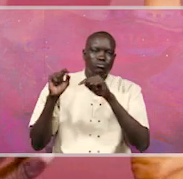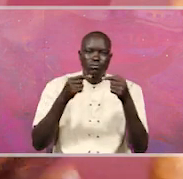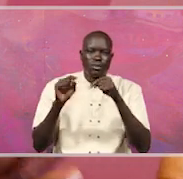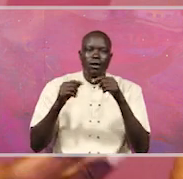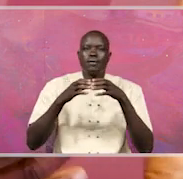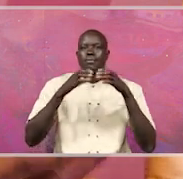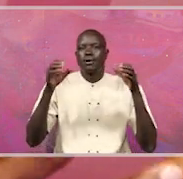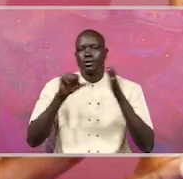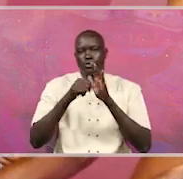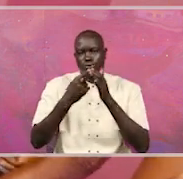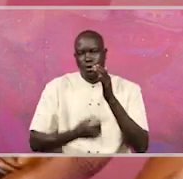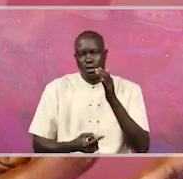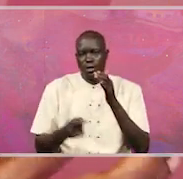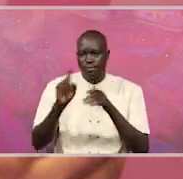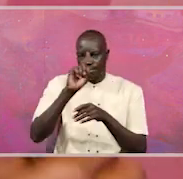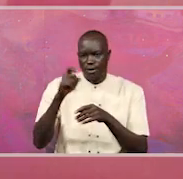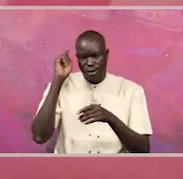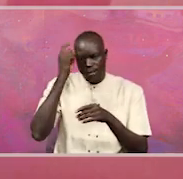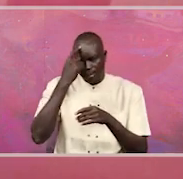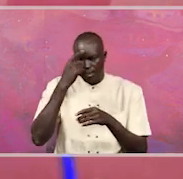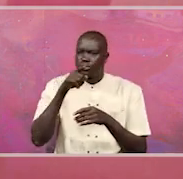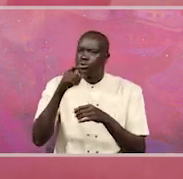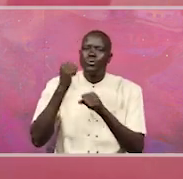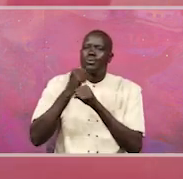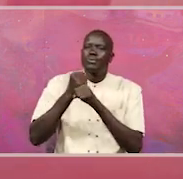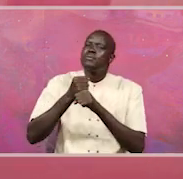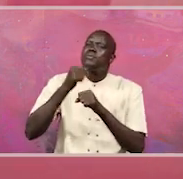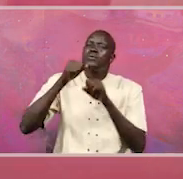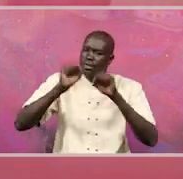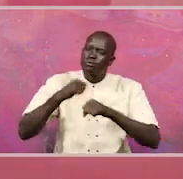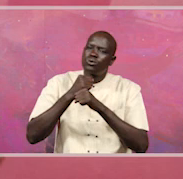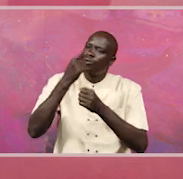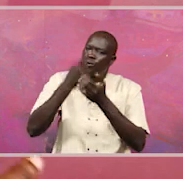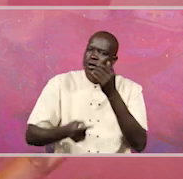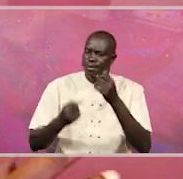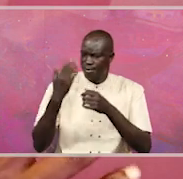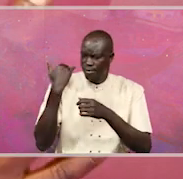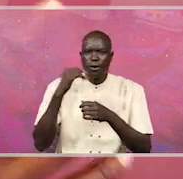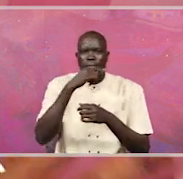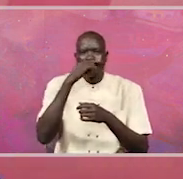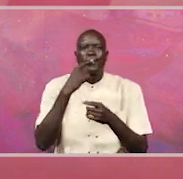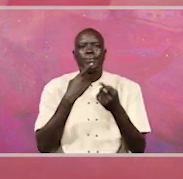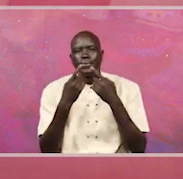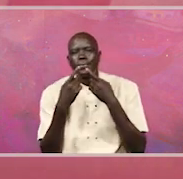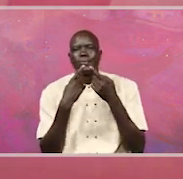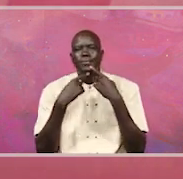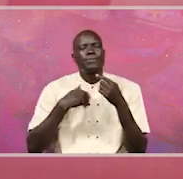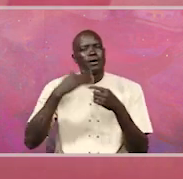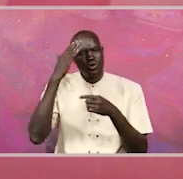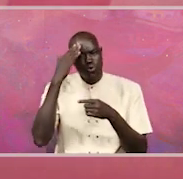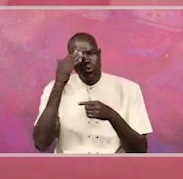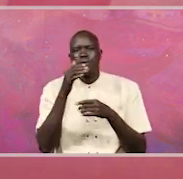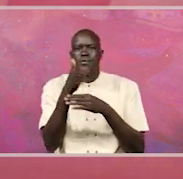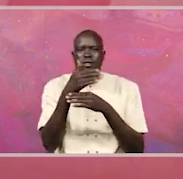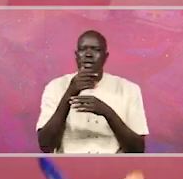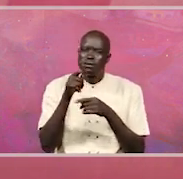should be what can you do. You know, there was a time during the, there's a certain president, a state of national address where the president said that I know ministers that are asking